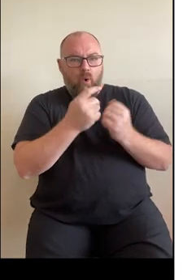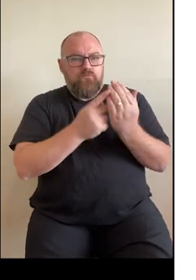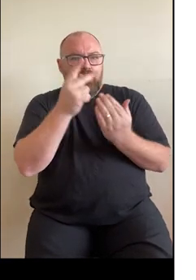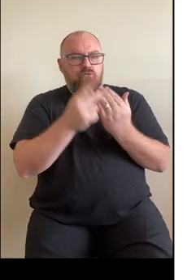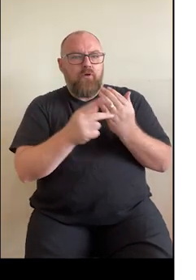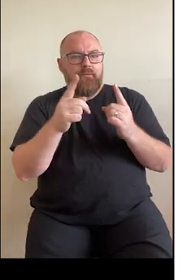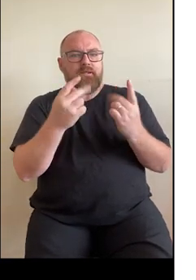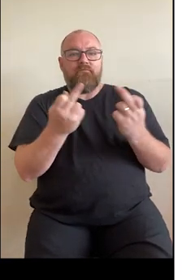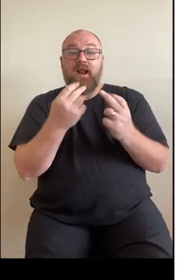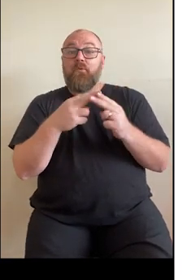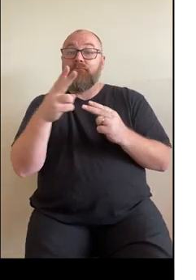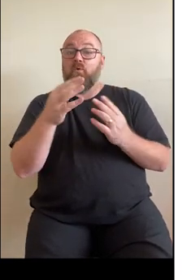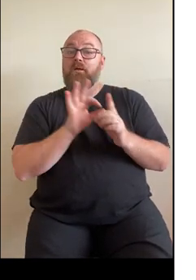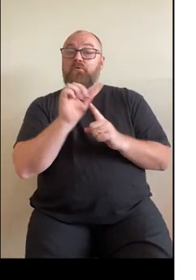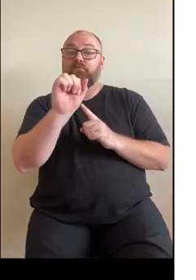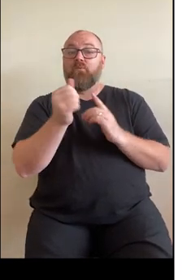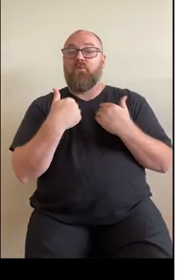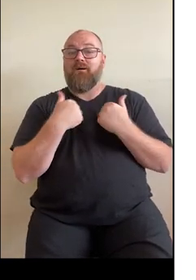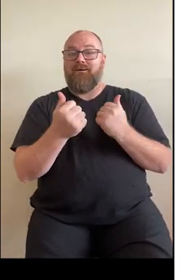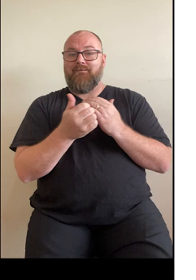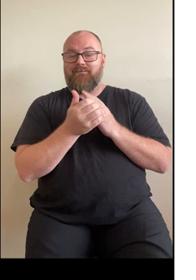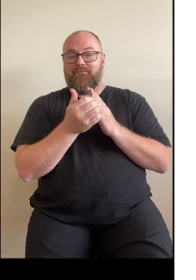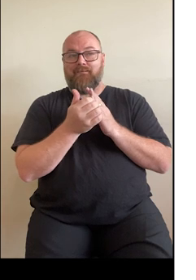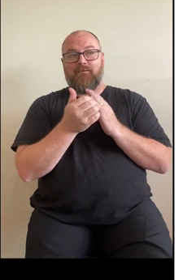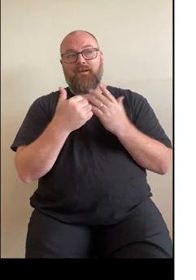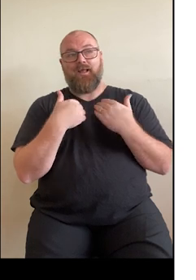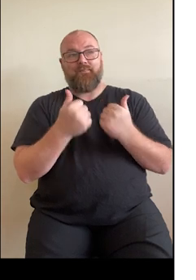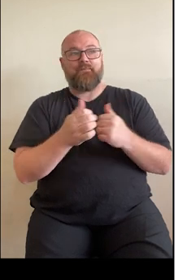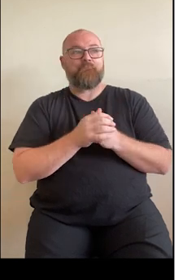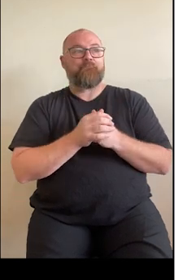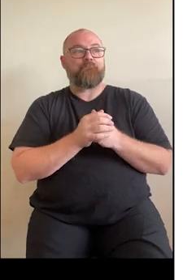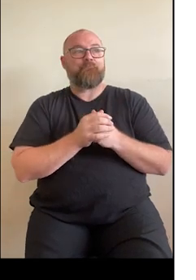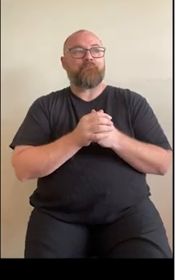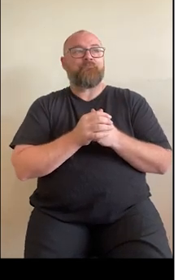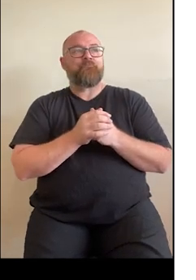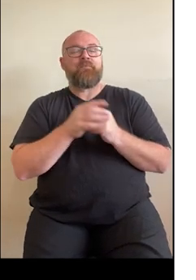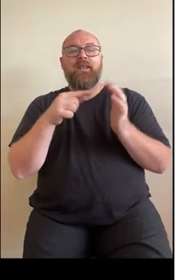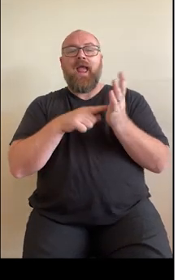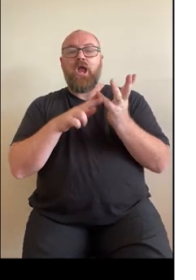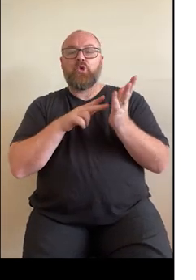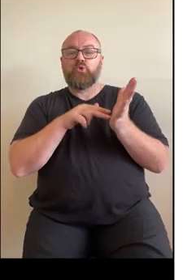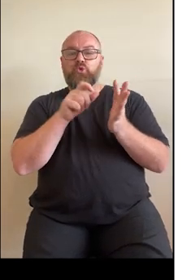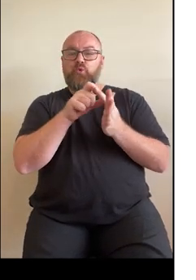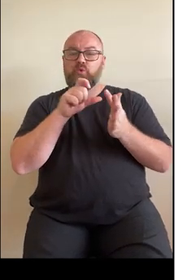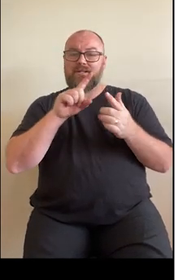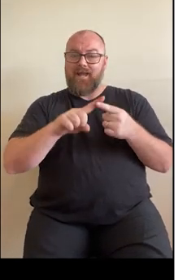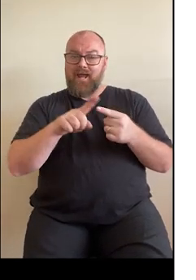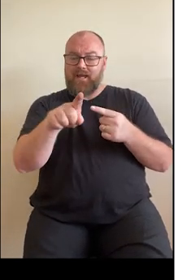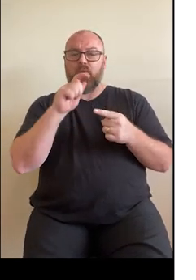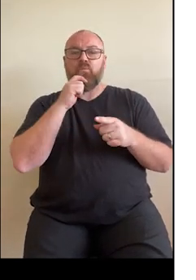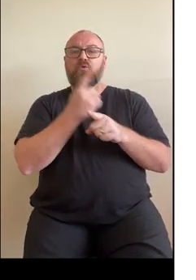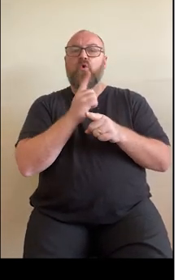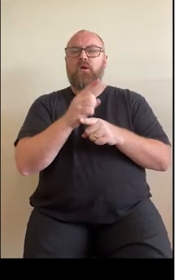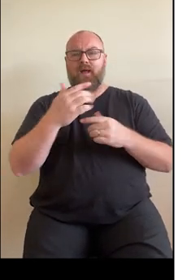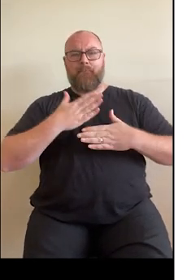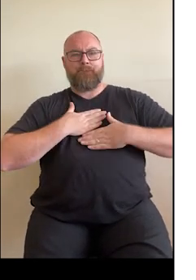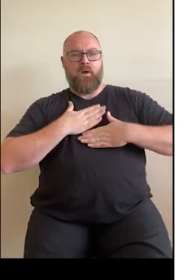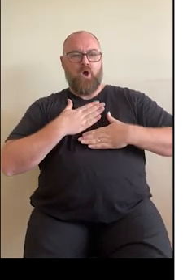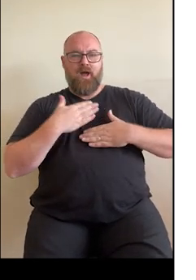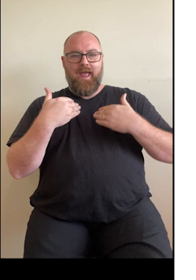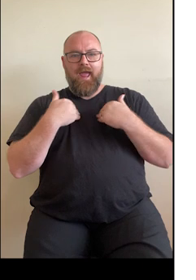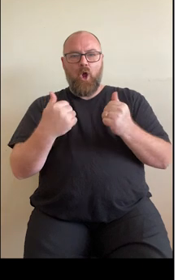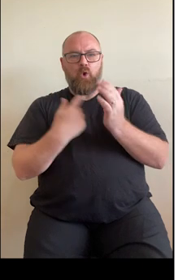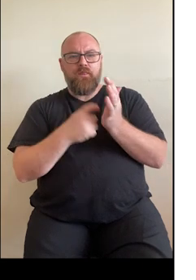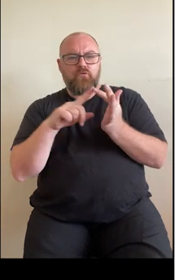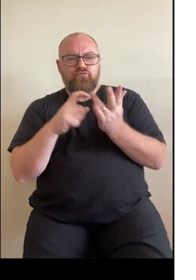improve their heart health. Then Tunde today from the agency we'll talk about My Health Record and